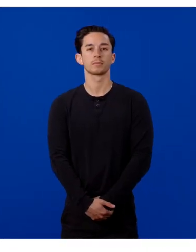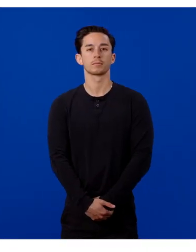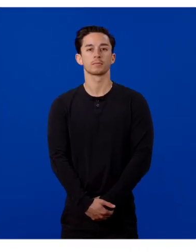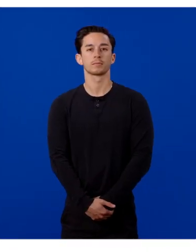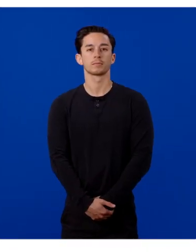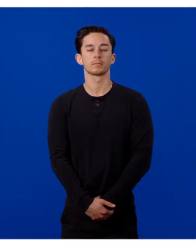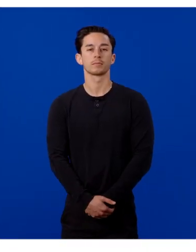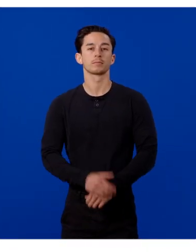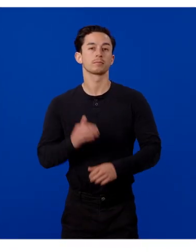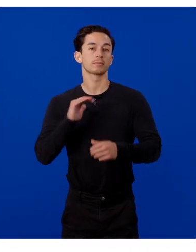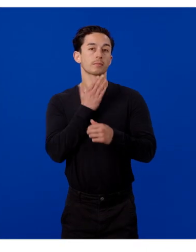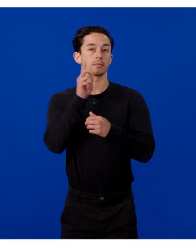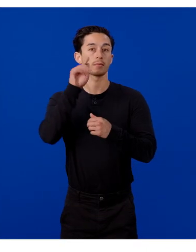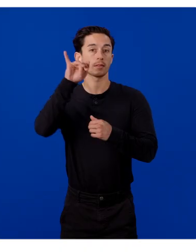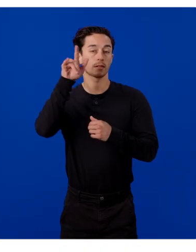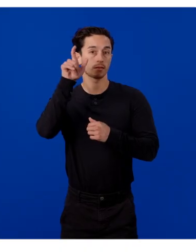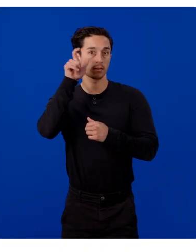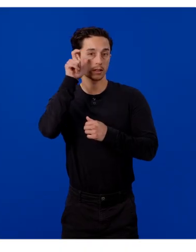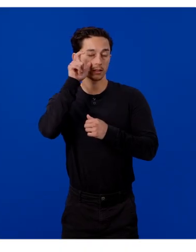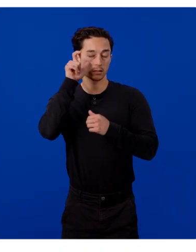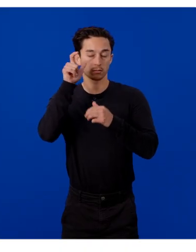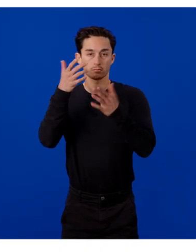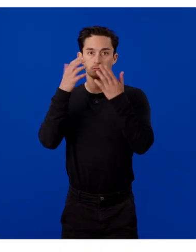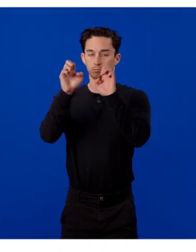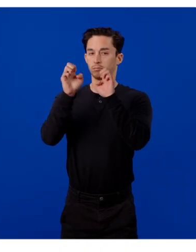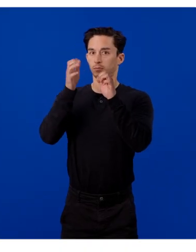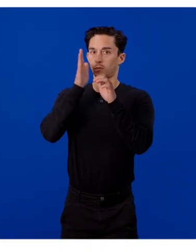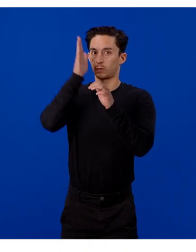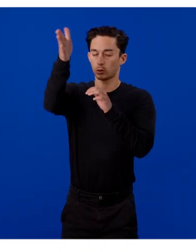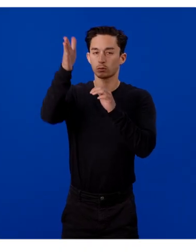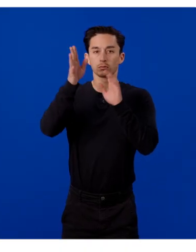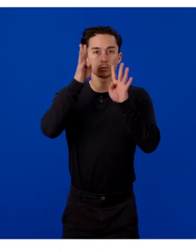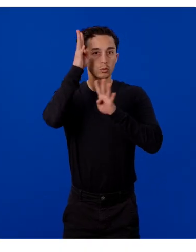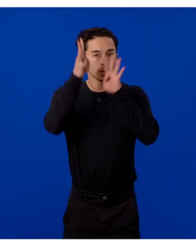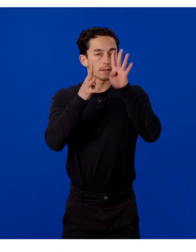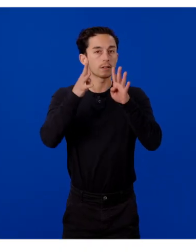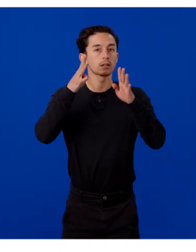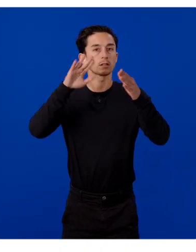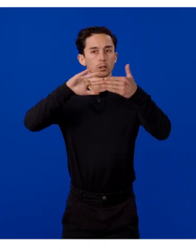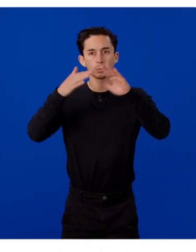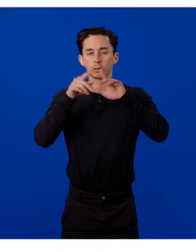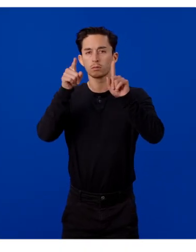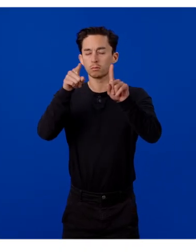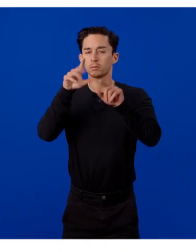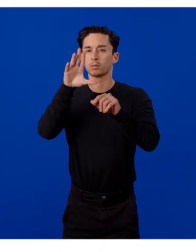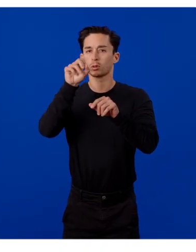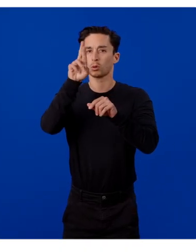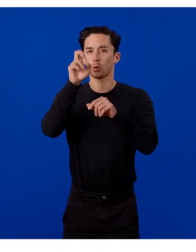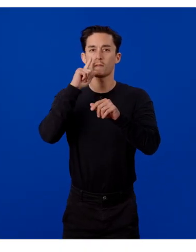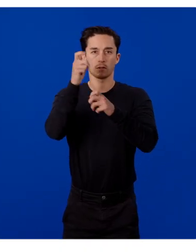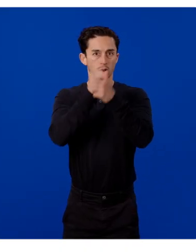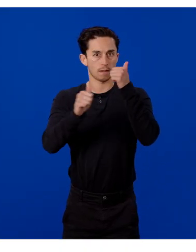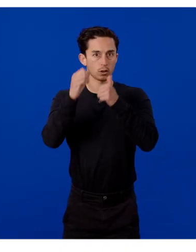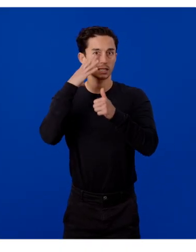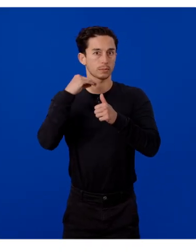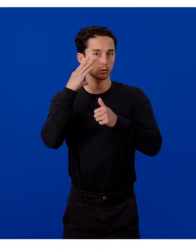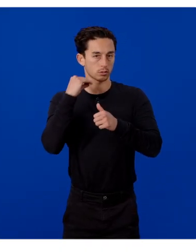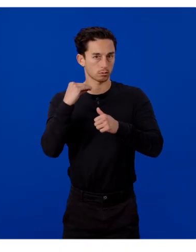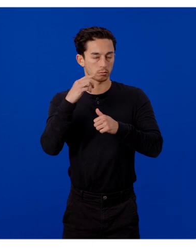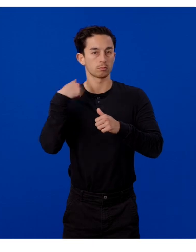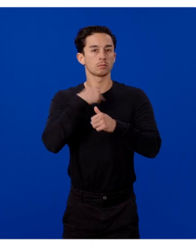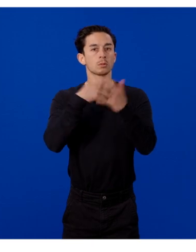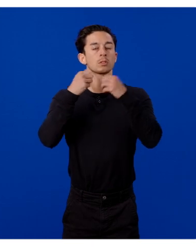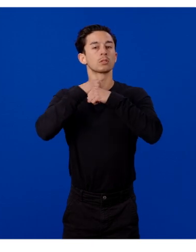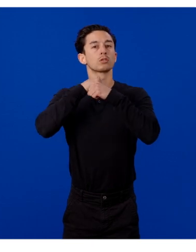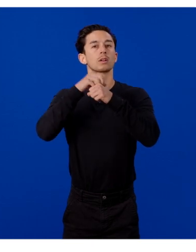Our AI glasses are enabling a future where creativity and community are at the core of every experience. We want to